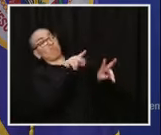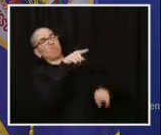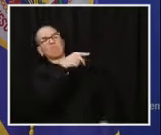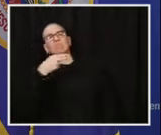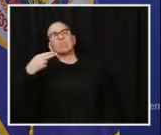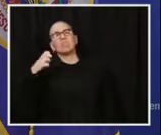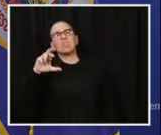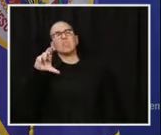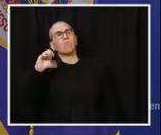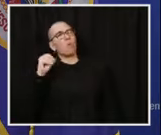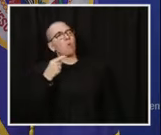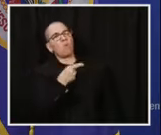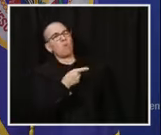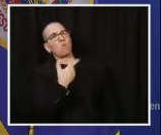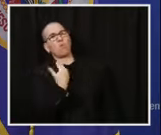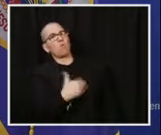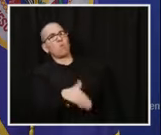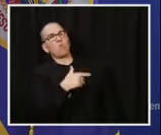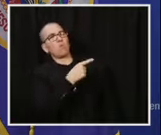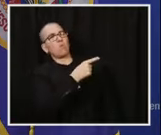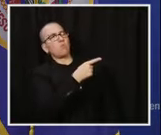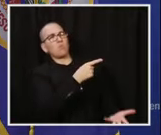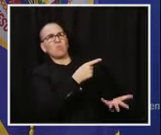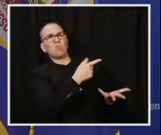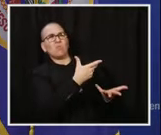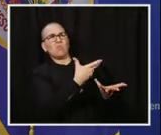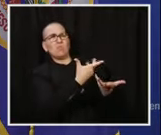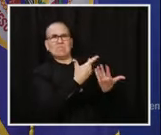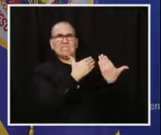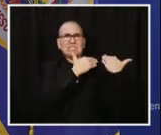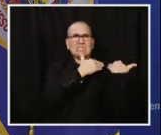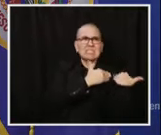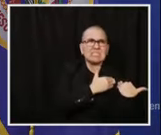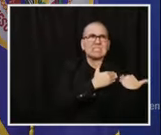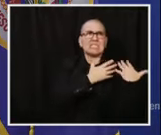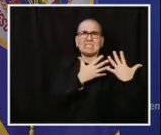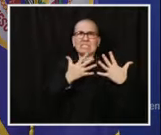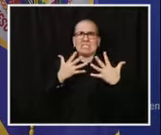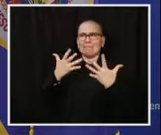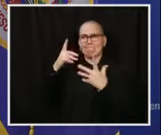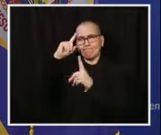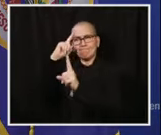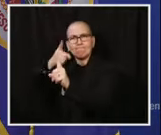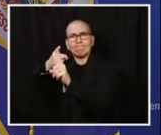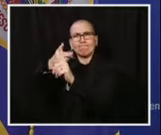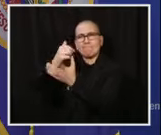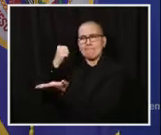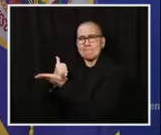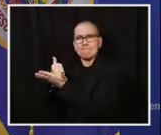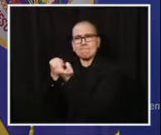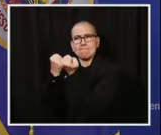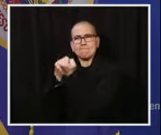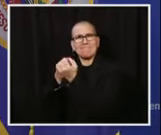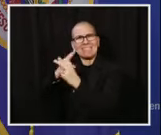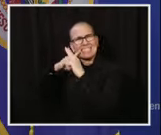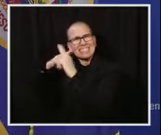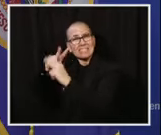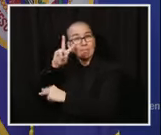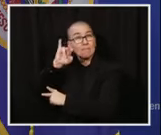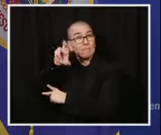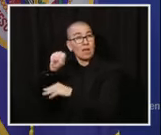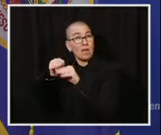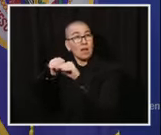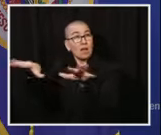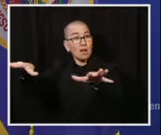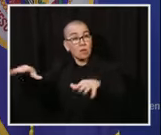spread of this virus and protect the most vulnerable in our communities. We know that COVID fatigue is real, but now